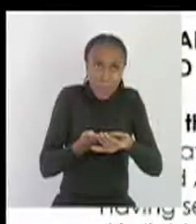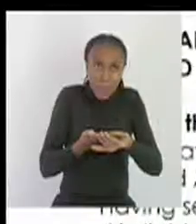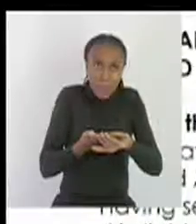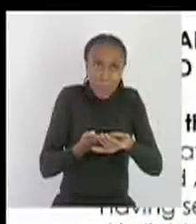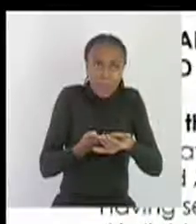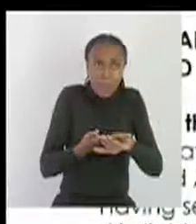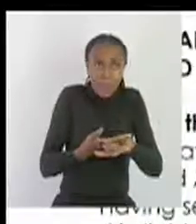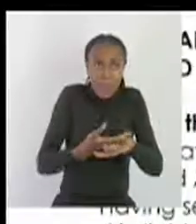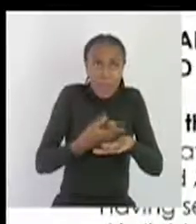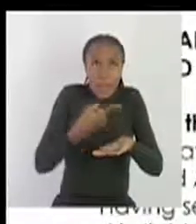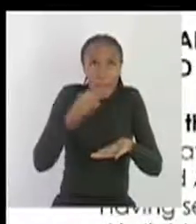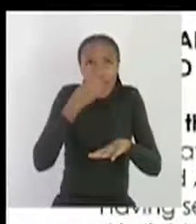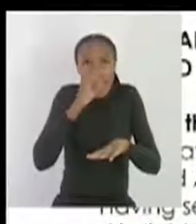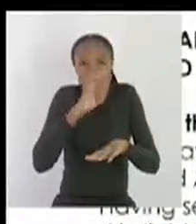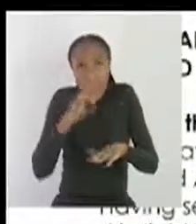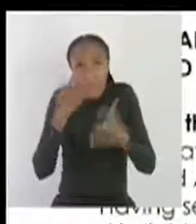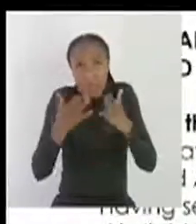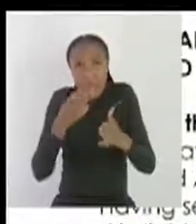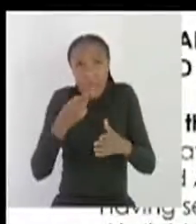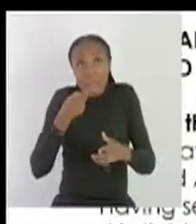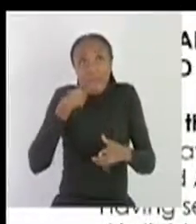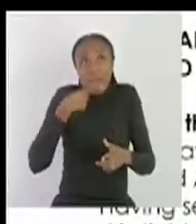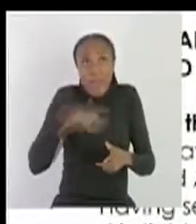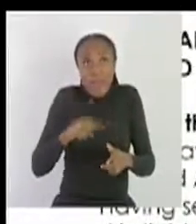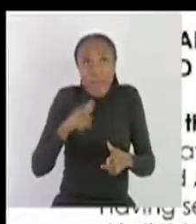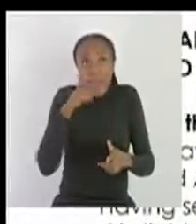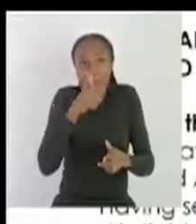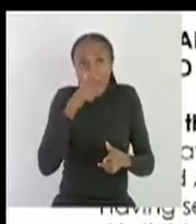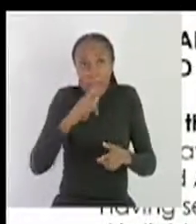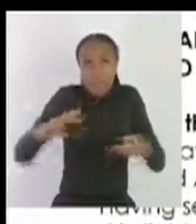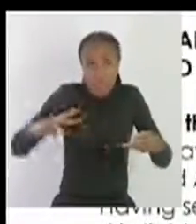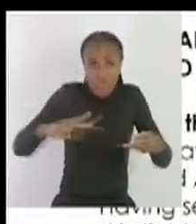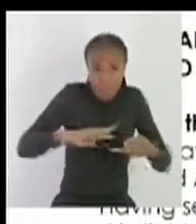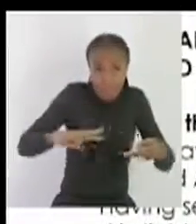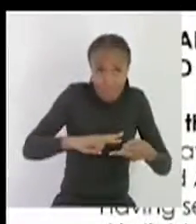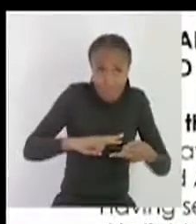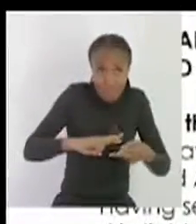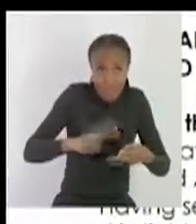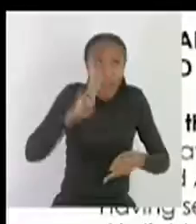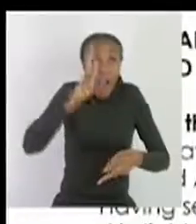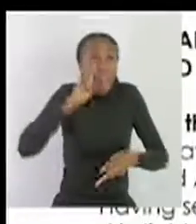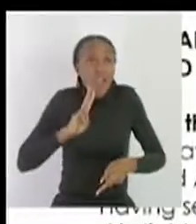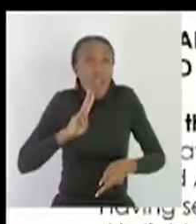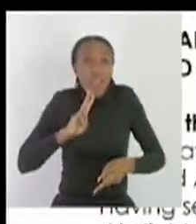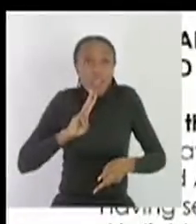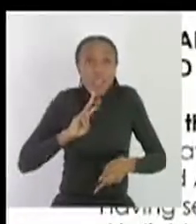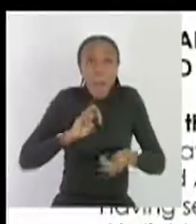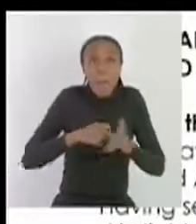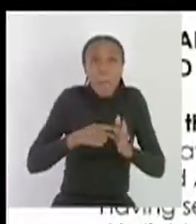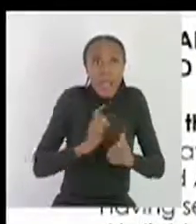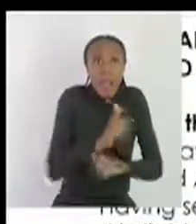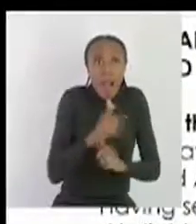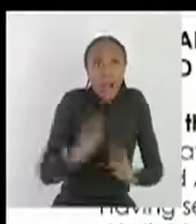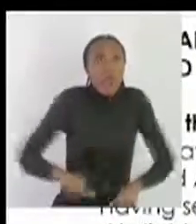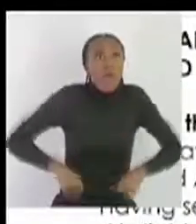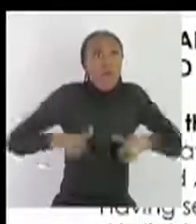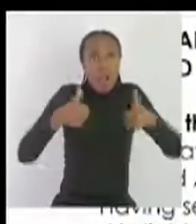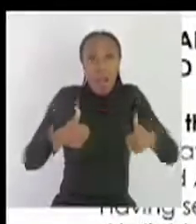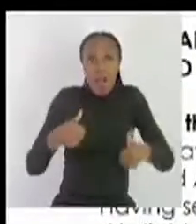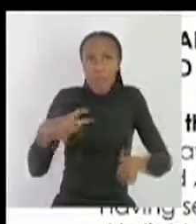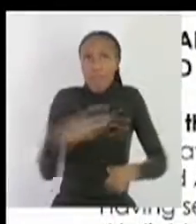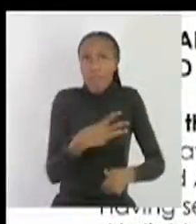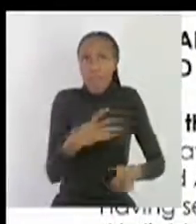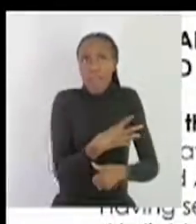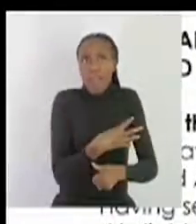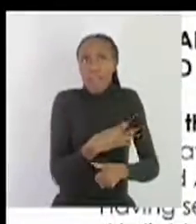it's number one can be having sex with a virgin can cure HIV and AIDS so that's the first uh myth